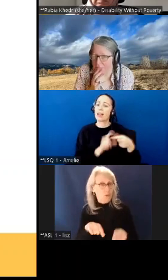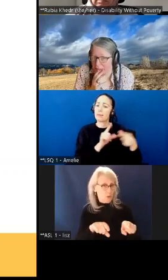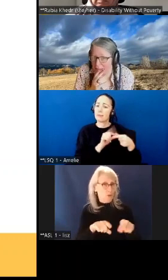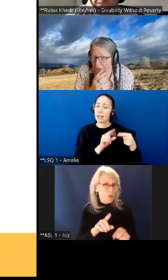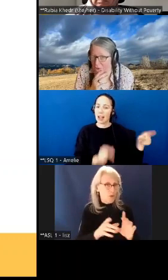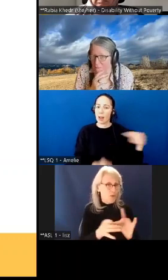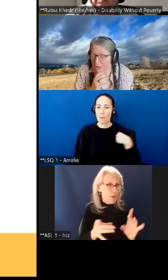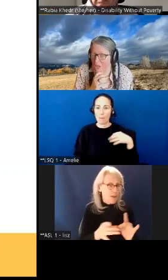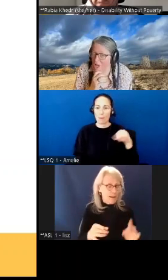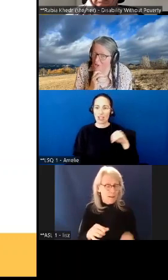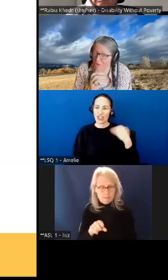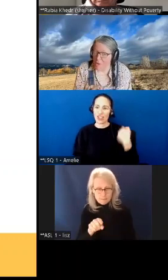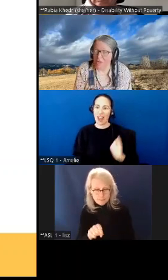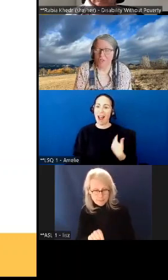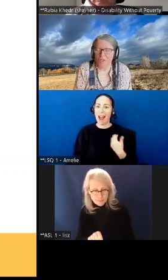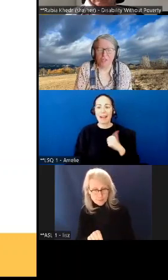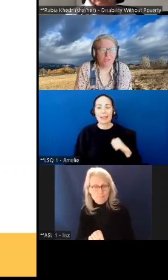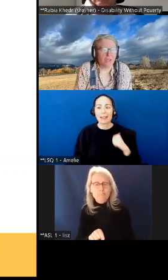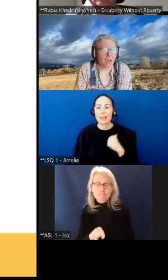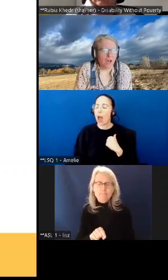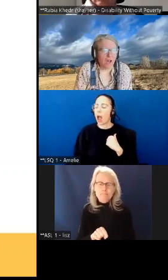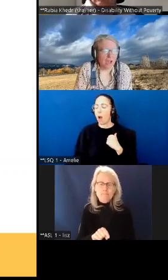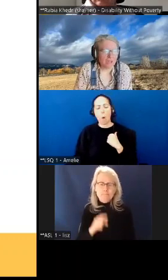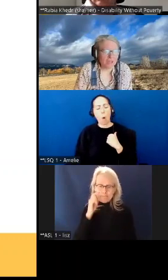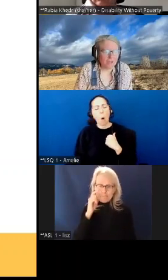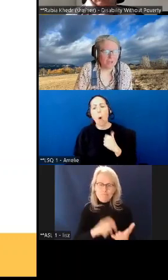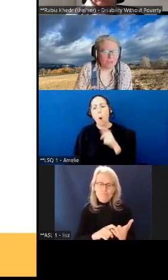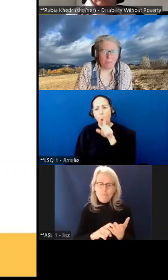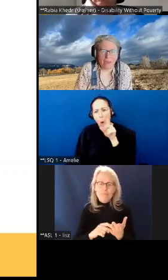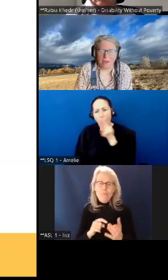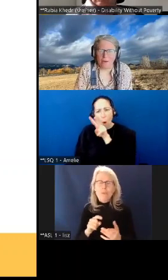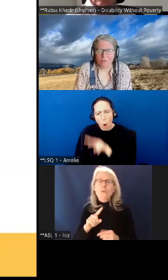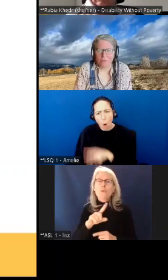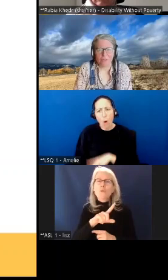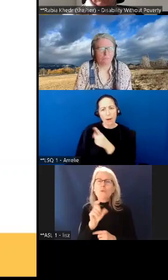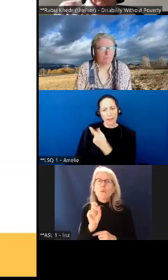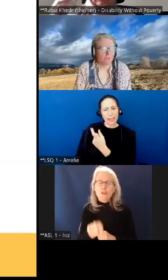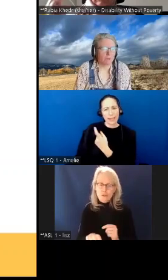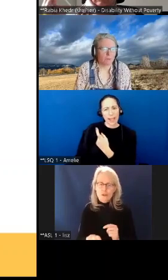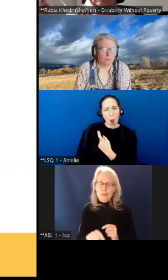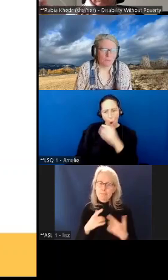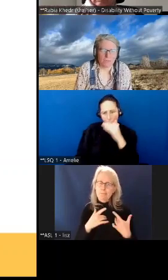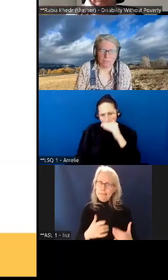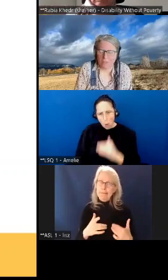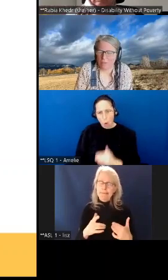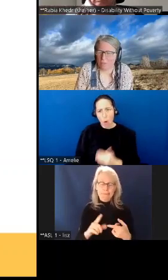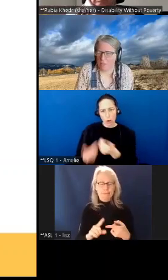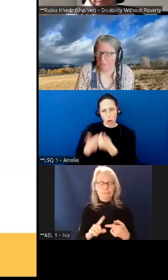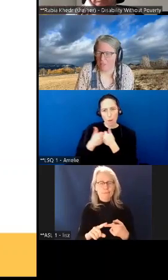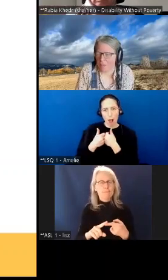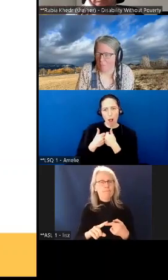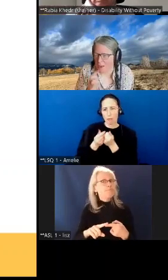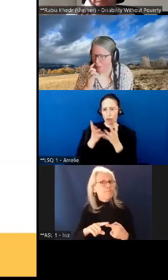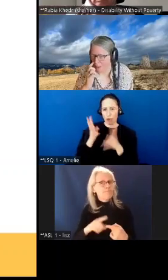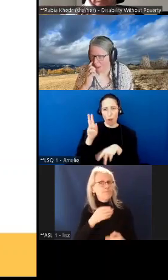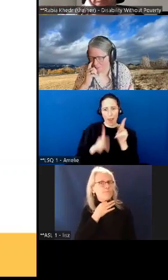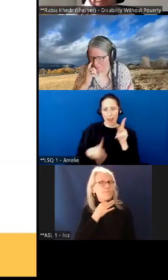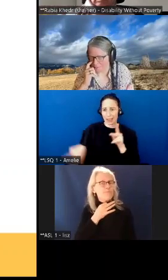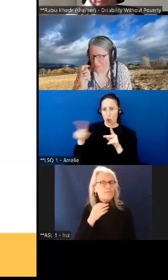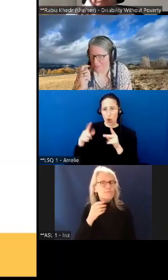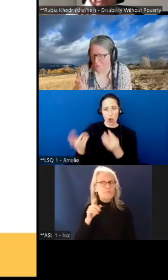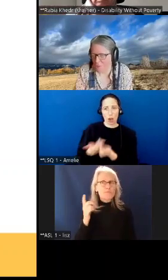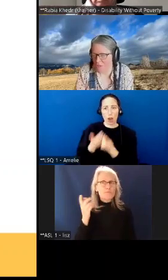to us um a lot of the questions are asking us about you know is it going to be um